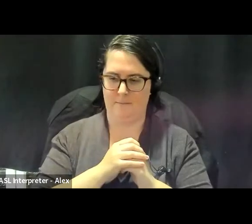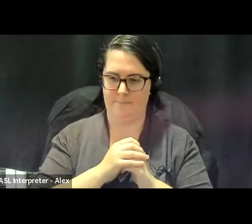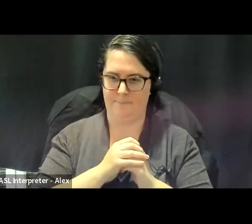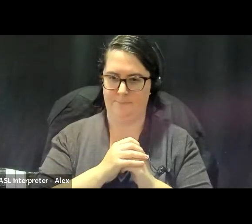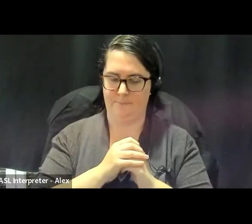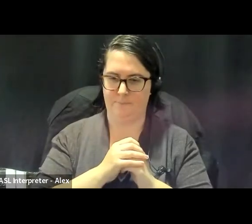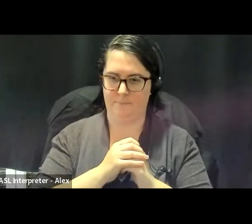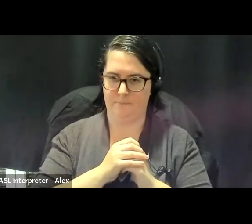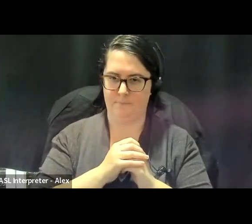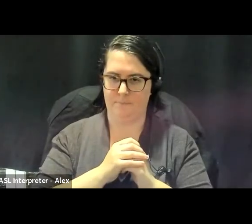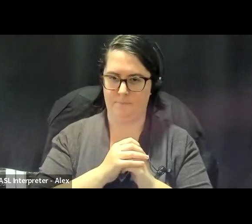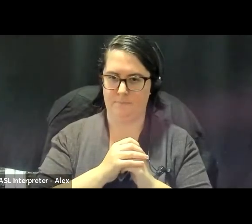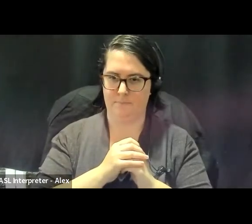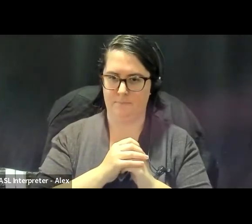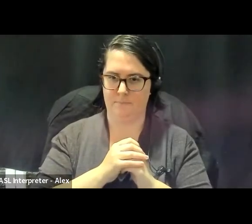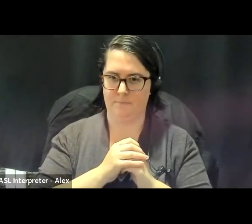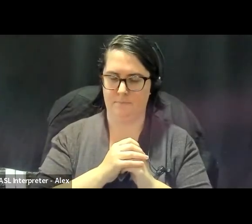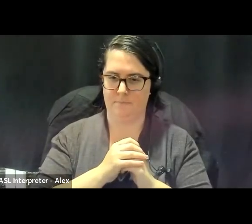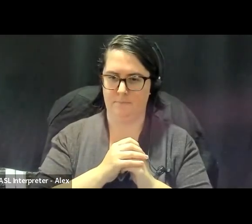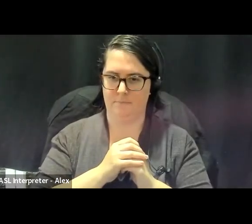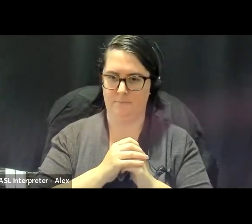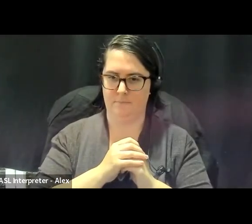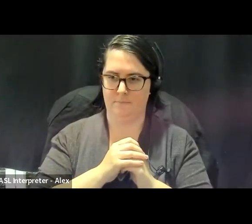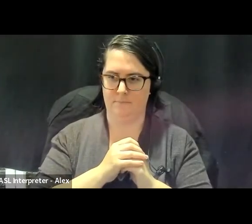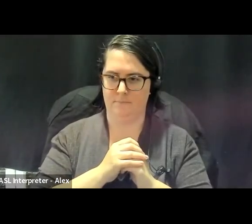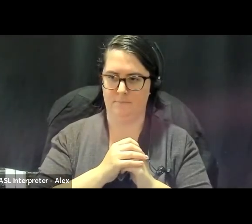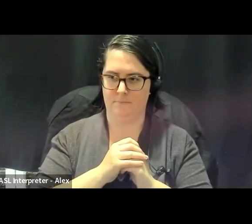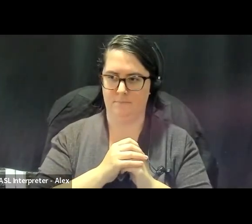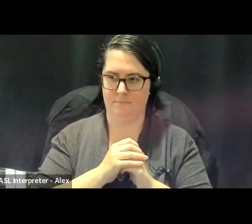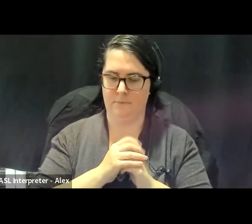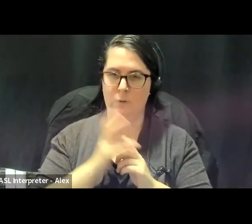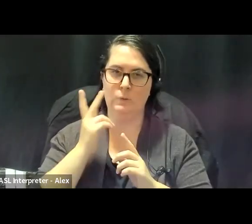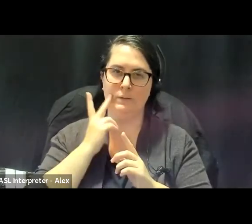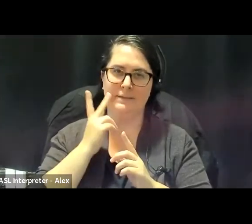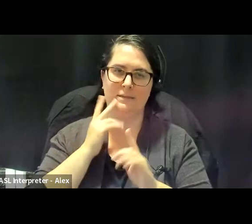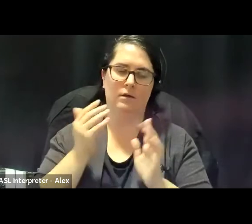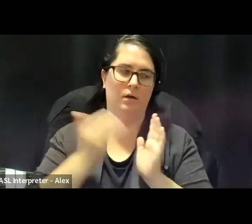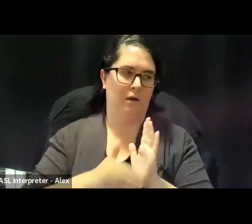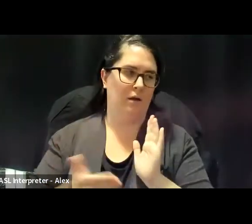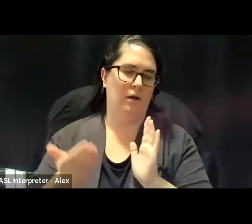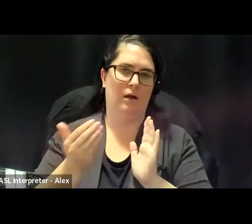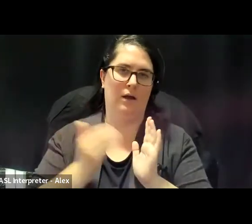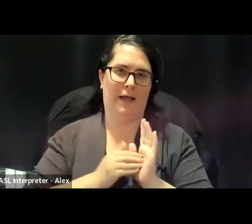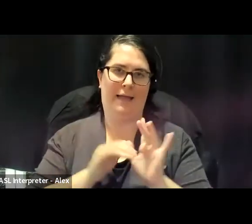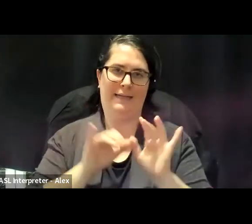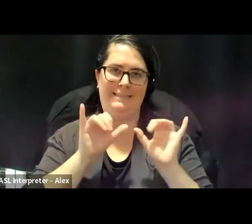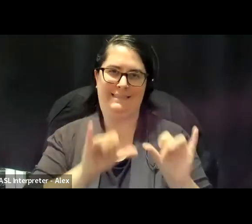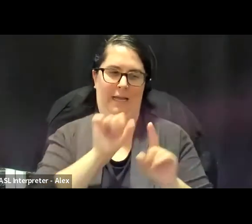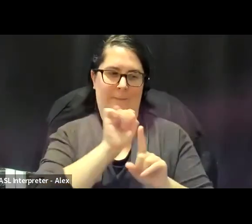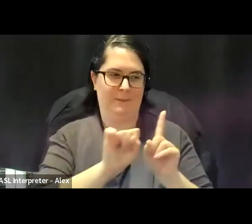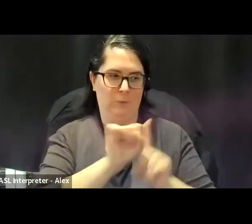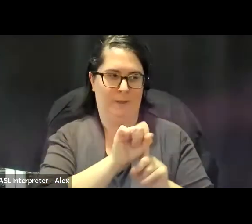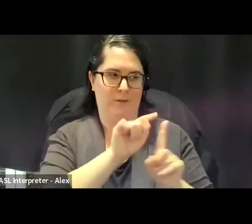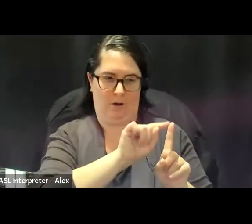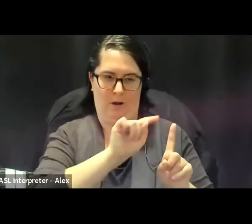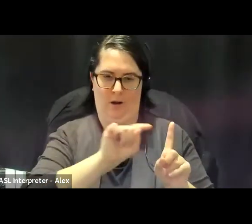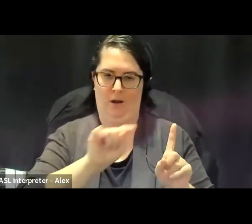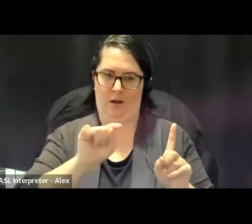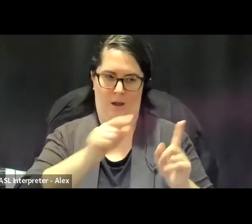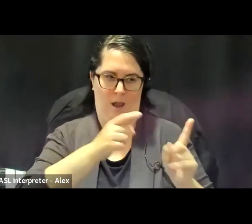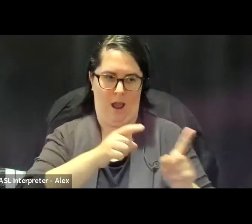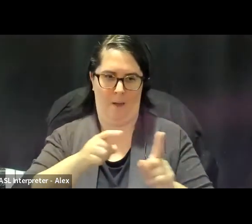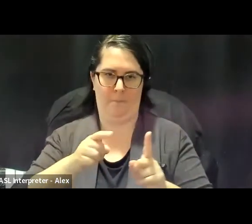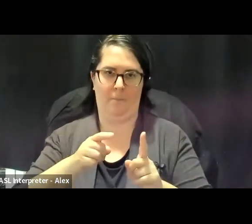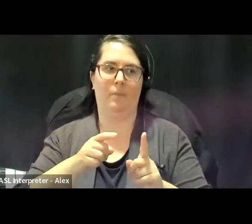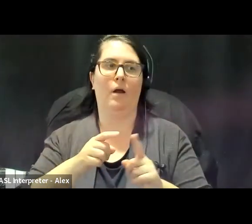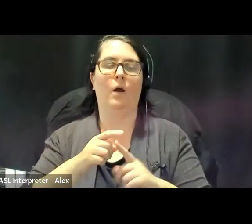recipe for disaster that we see within the city time and time again, of where, you know, the city